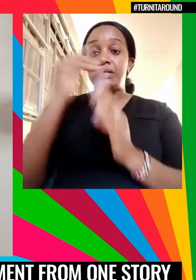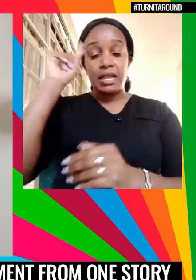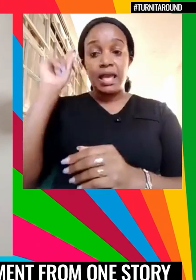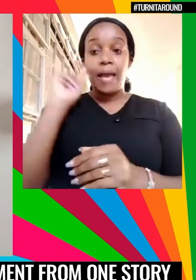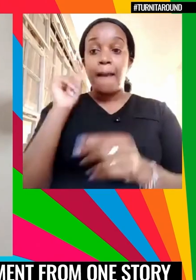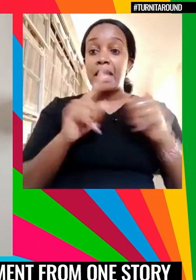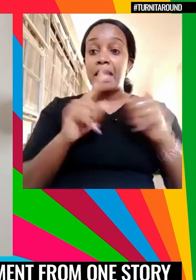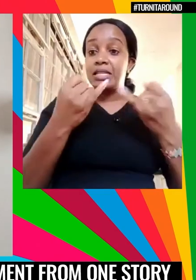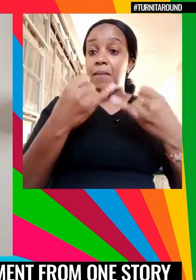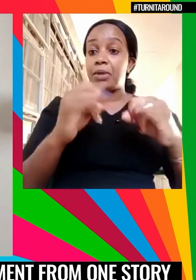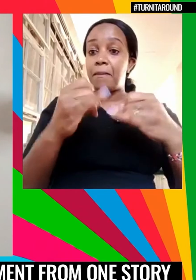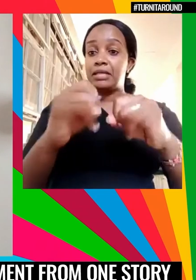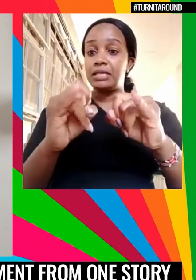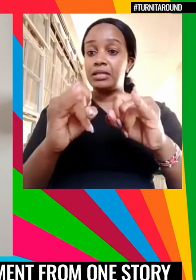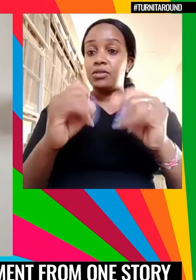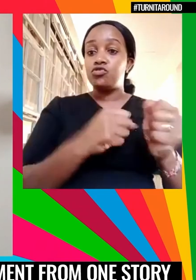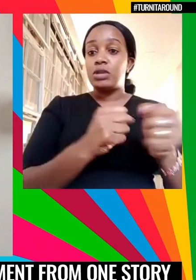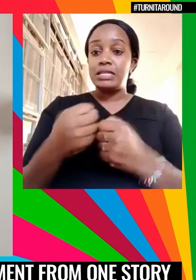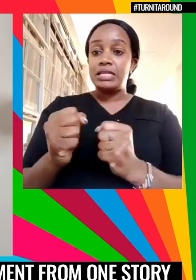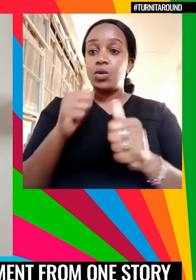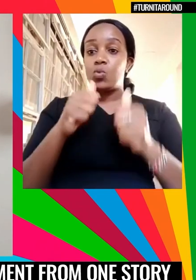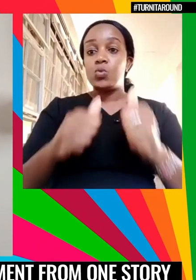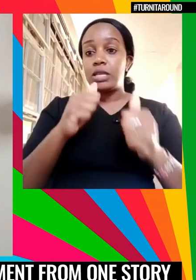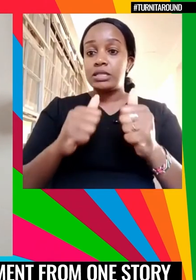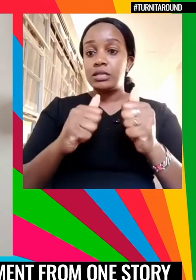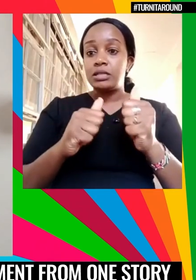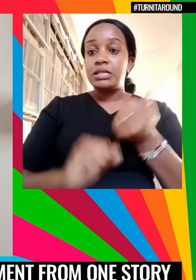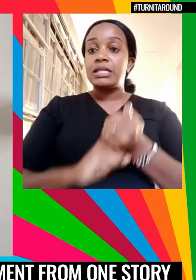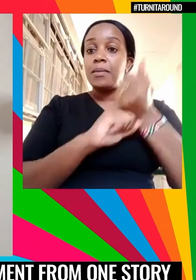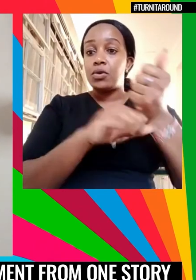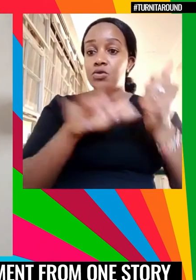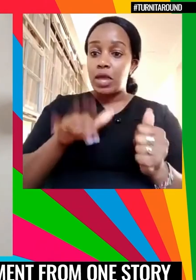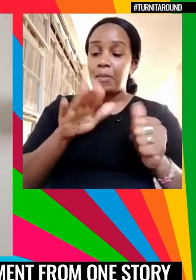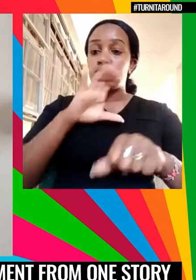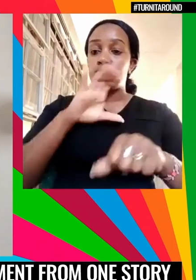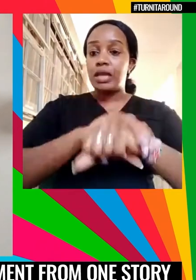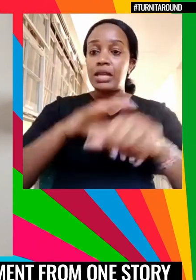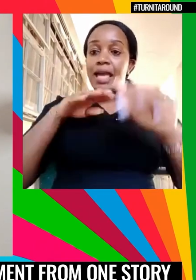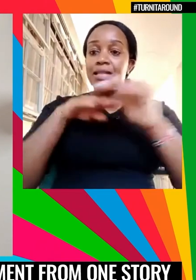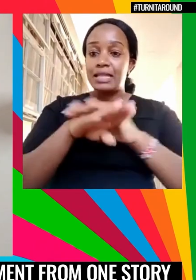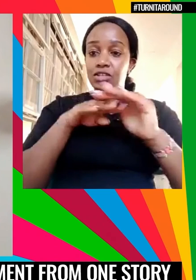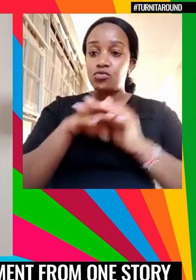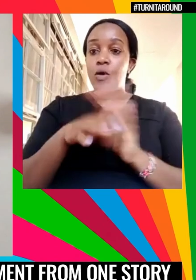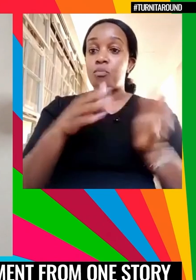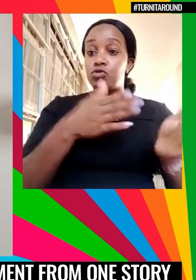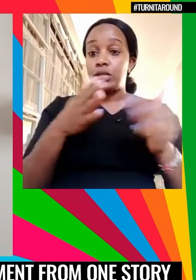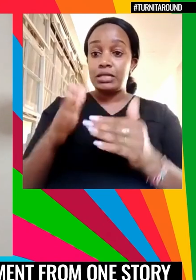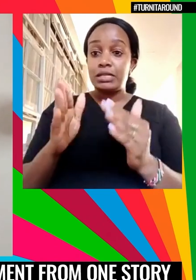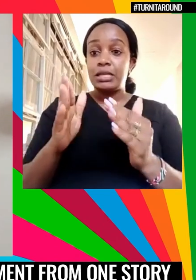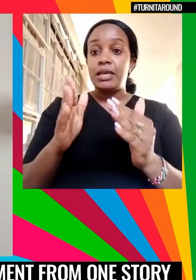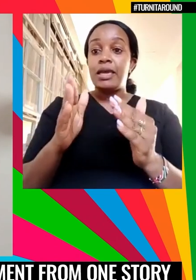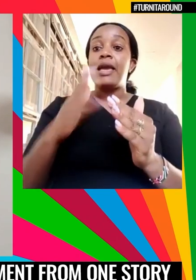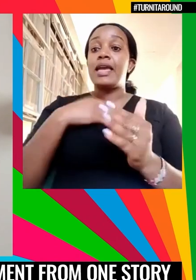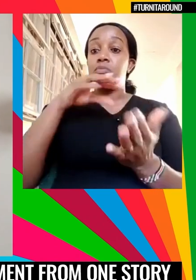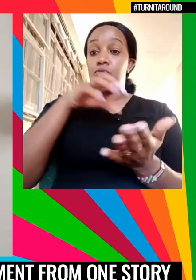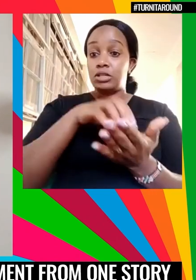strategies that improve women's access to opportunities and positions. As an organization, we will be